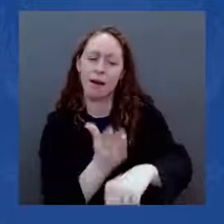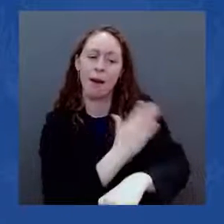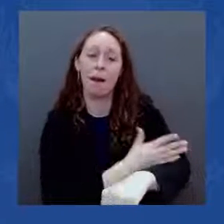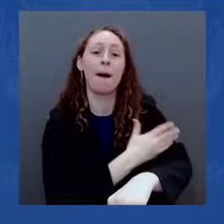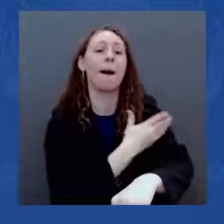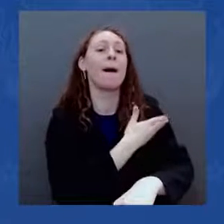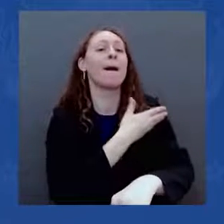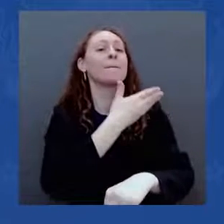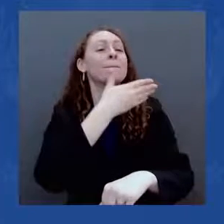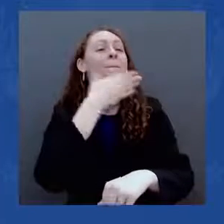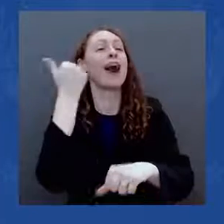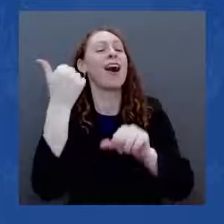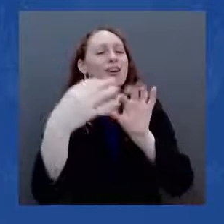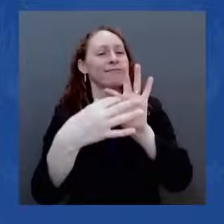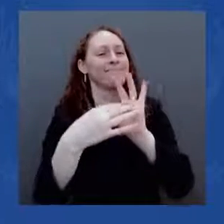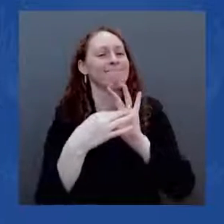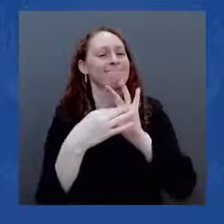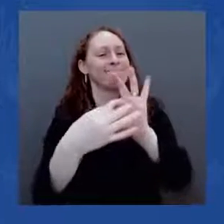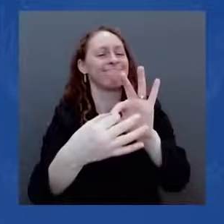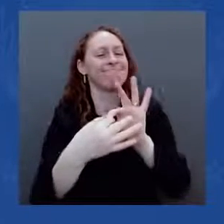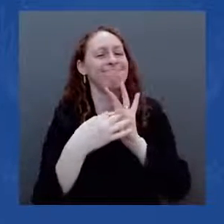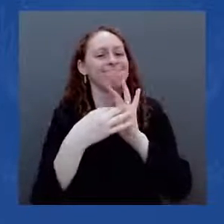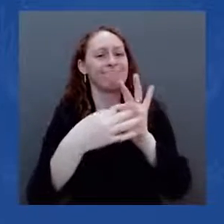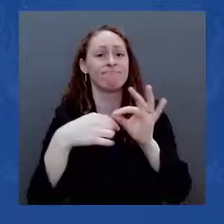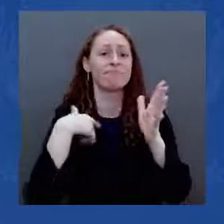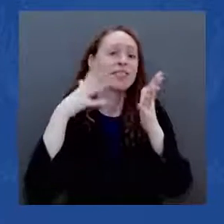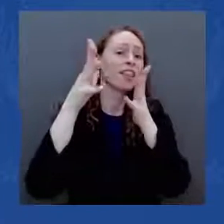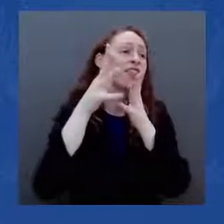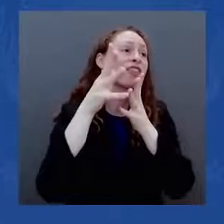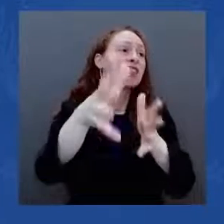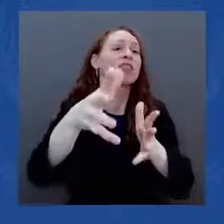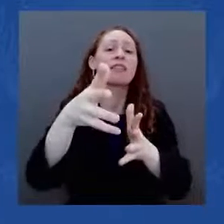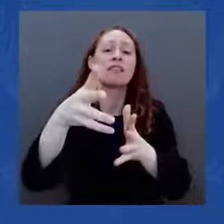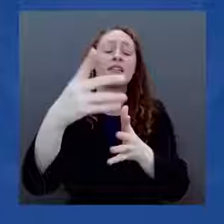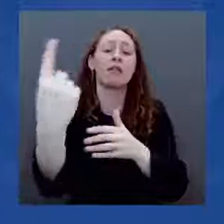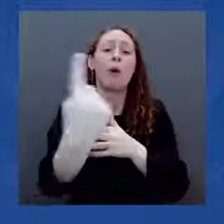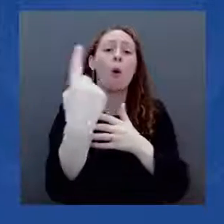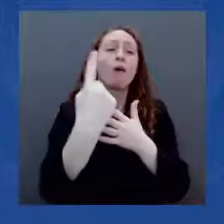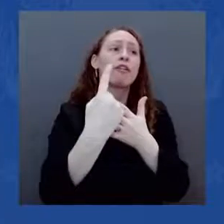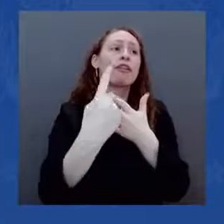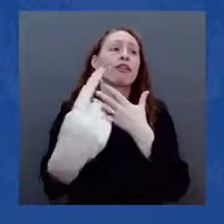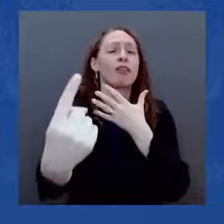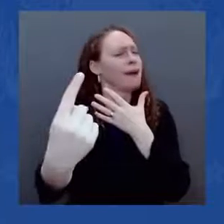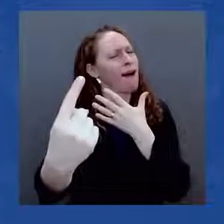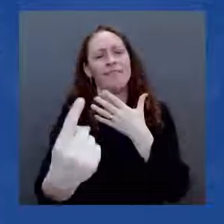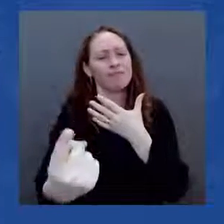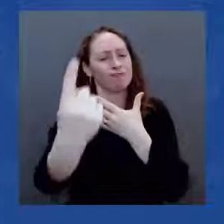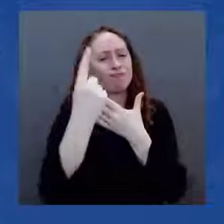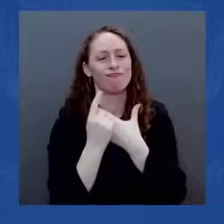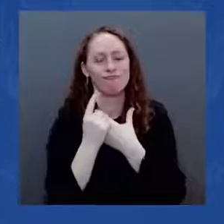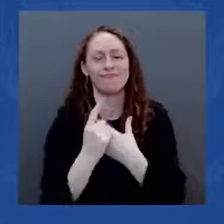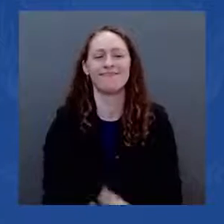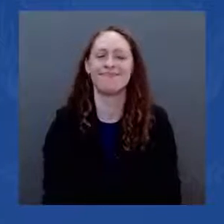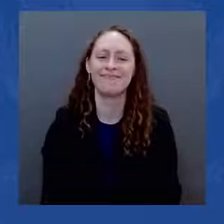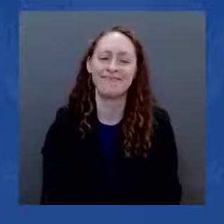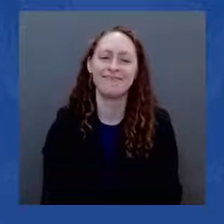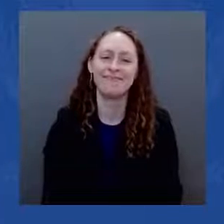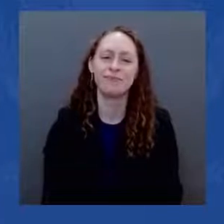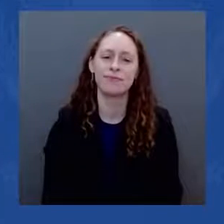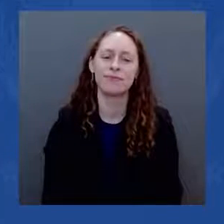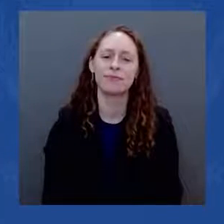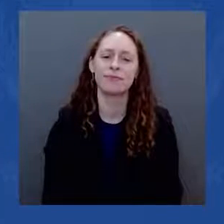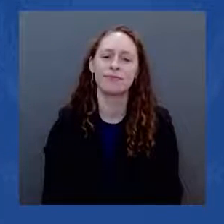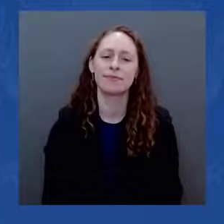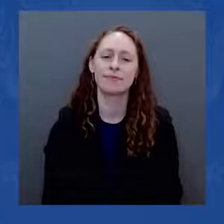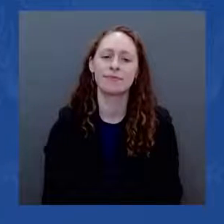I'll end with this. These investments are consequential. And we're just getting started. We're building back better than ever